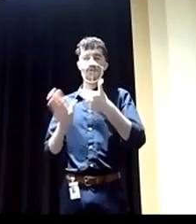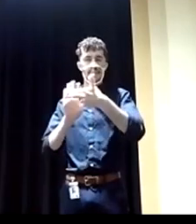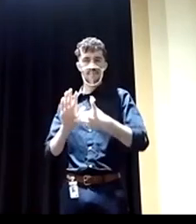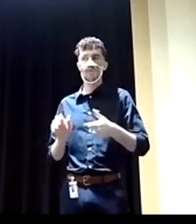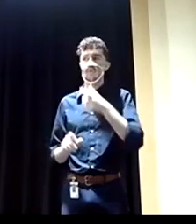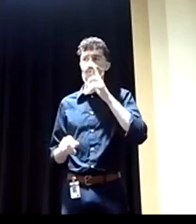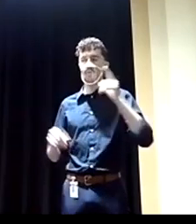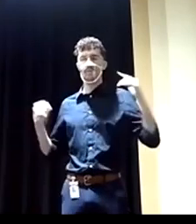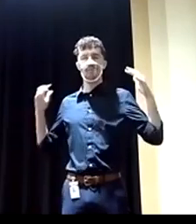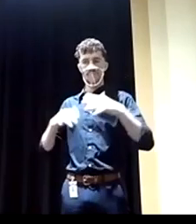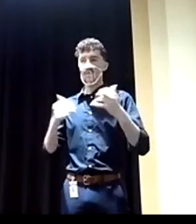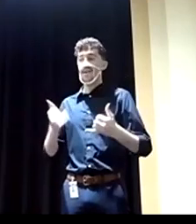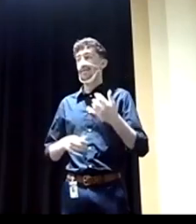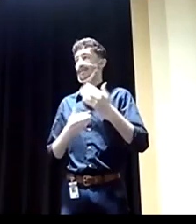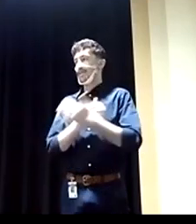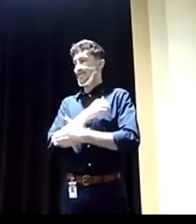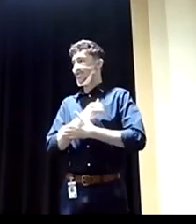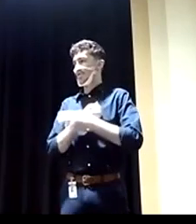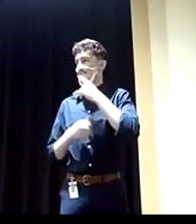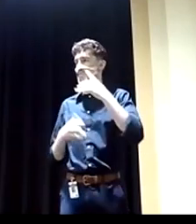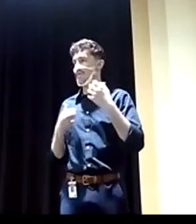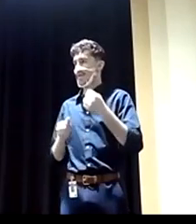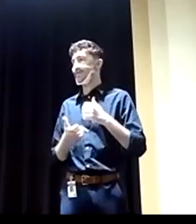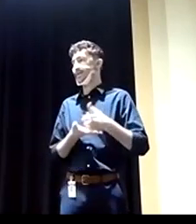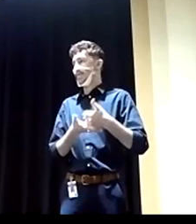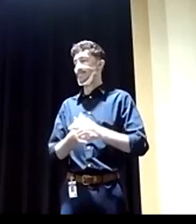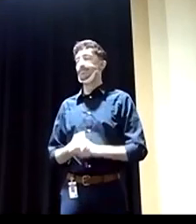our door seeking help. I'd like to point out that when